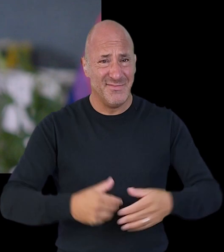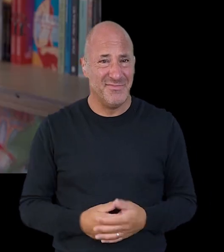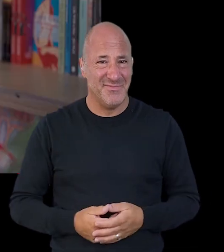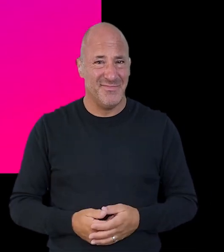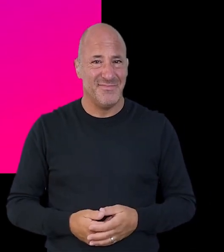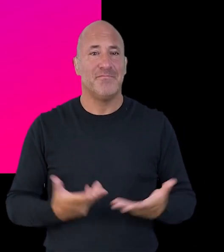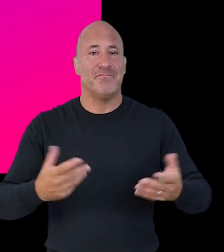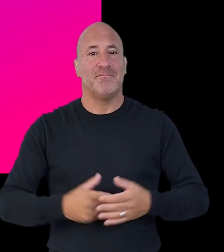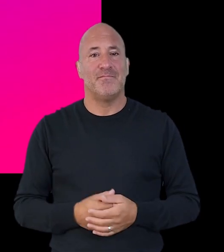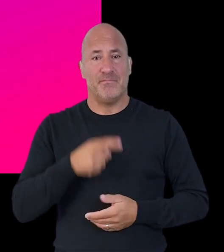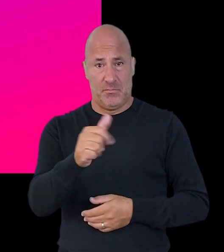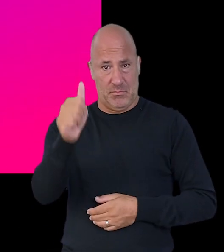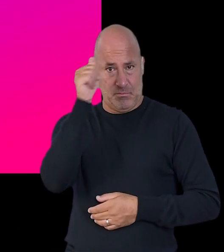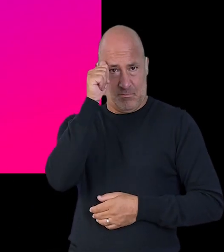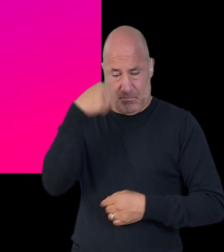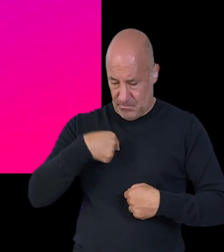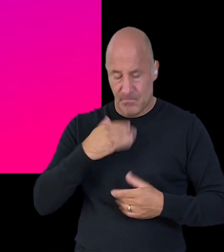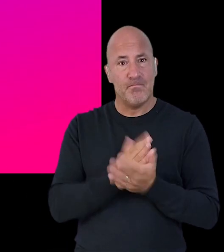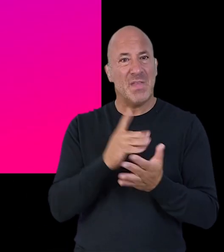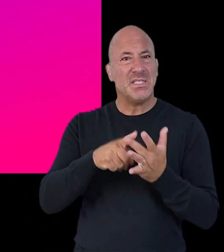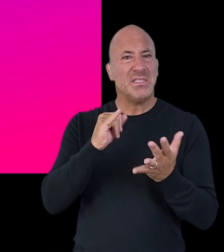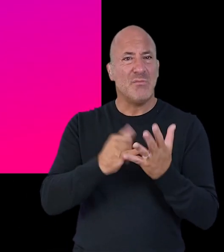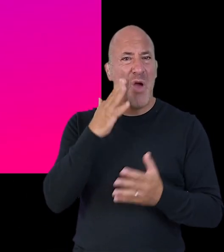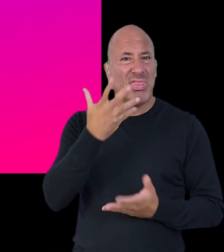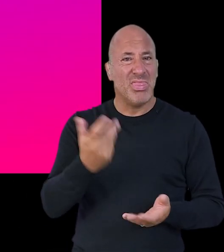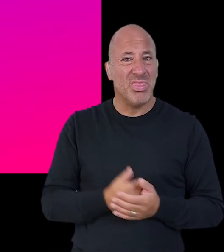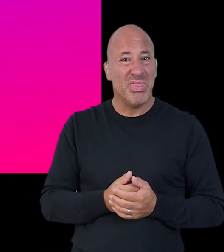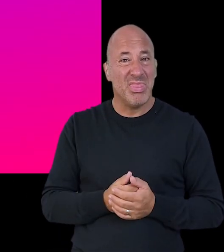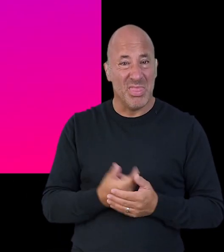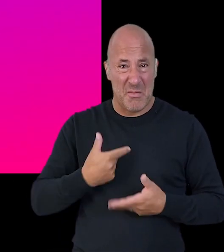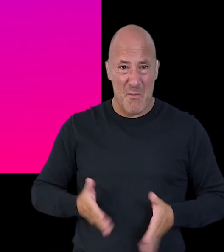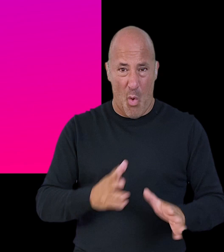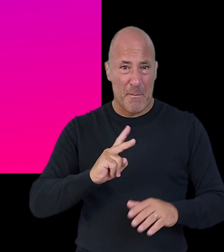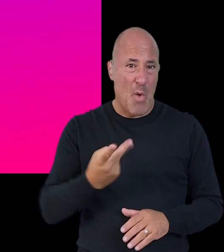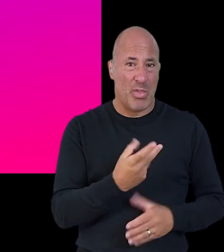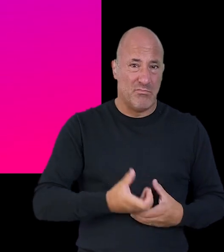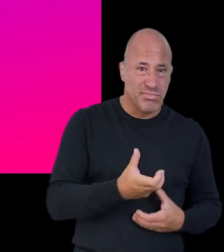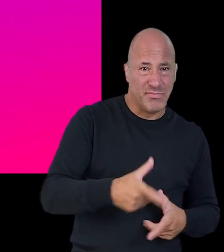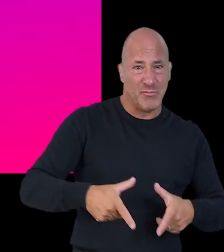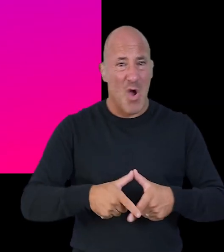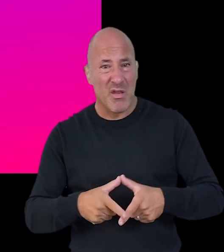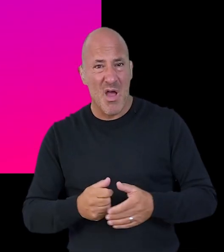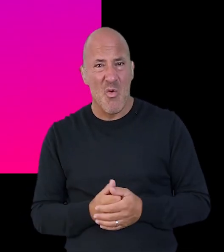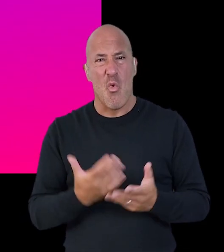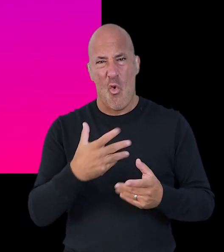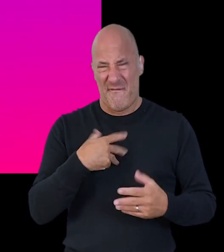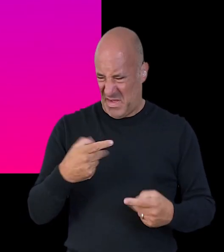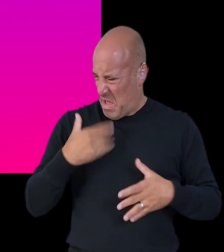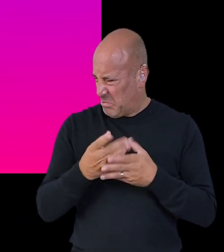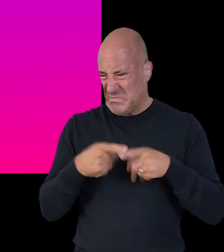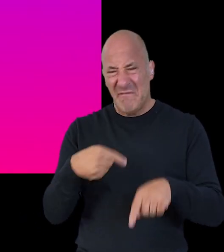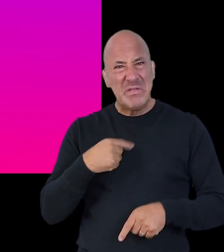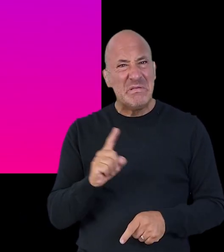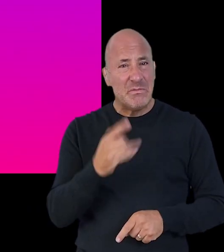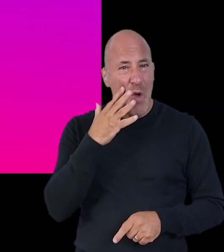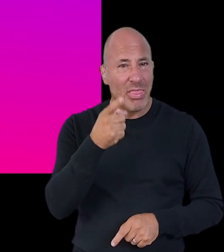so perhaps the start in place might be when did you first become aware that you are intersex born with the variations of sex characteristics